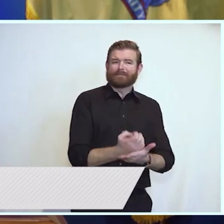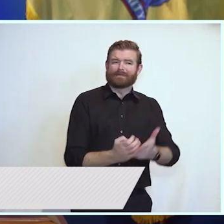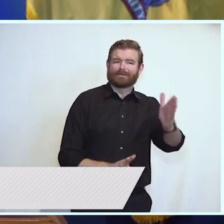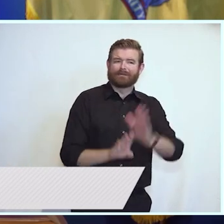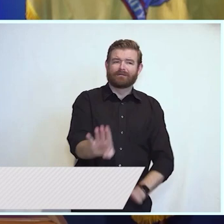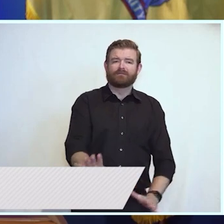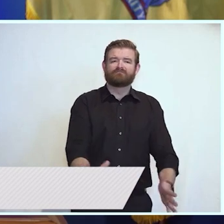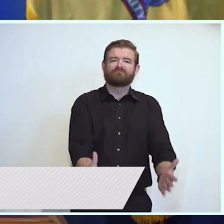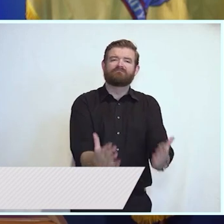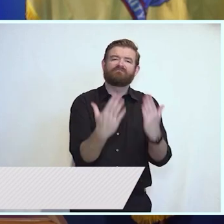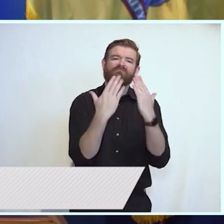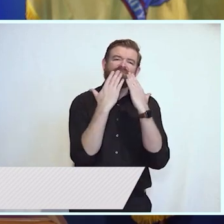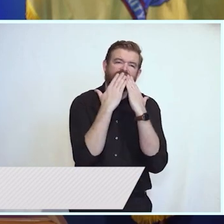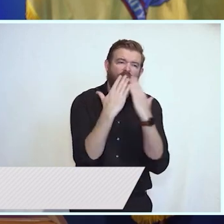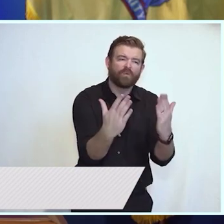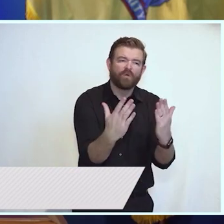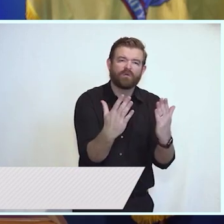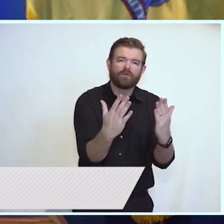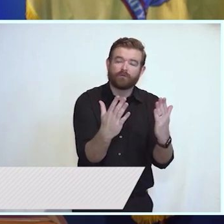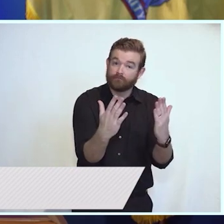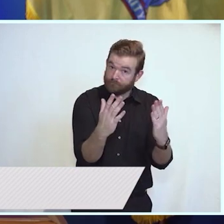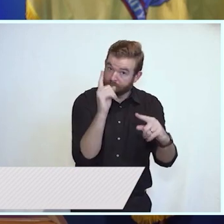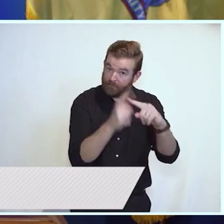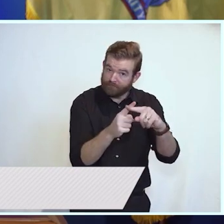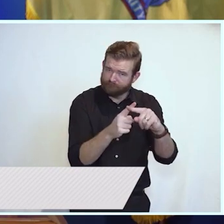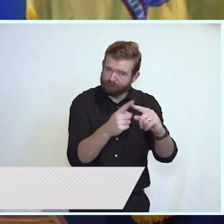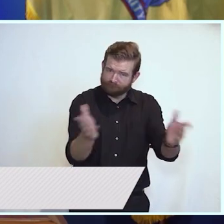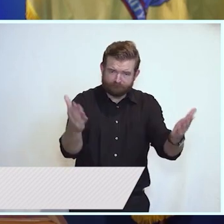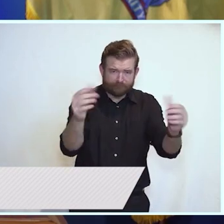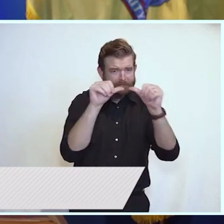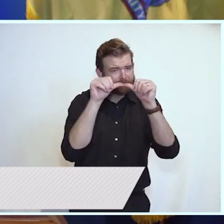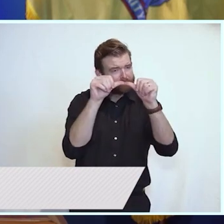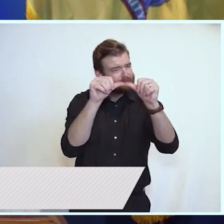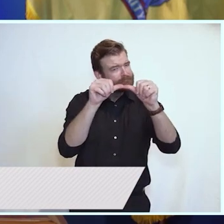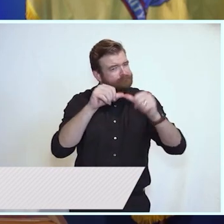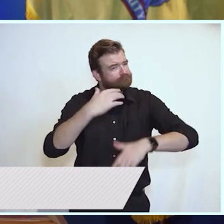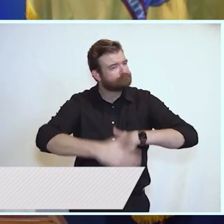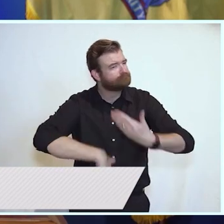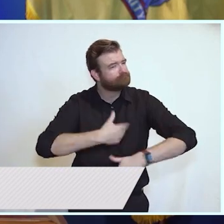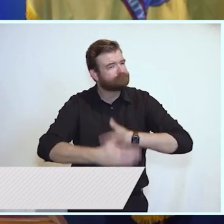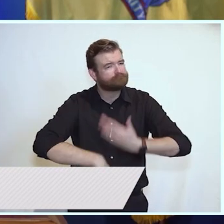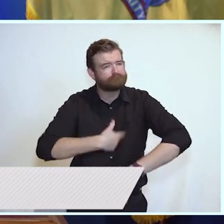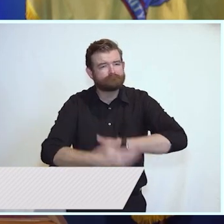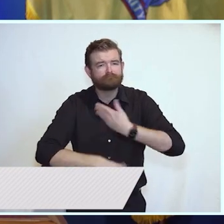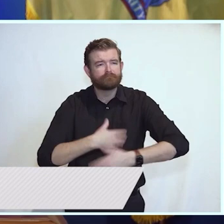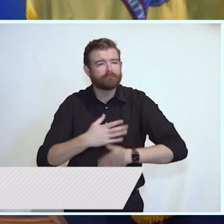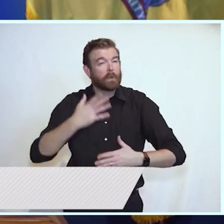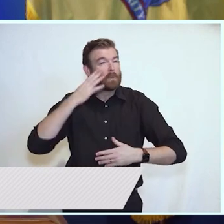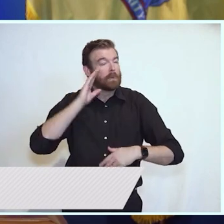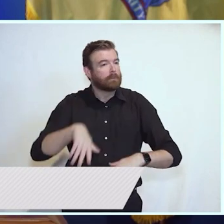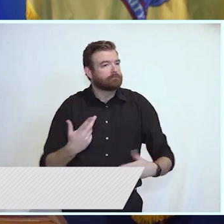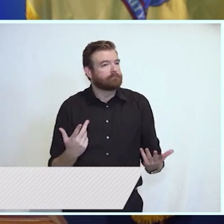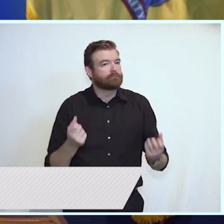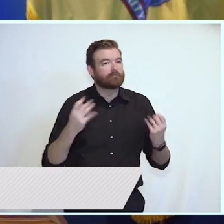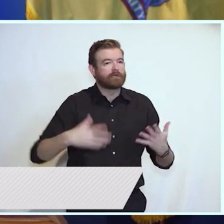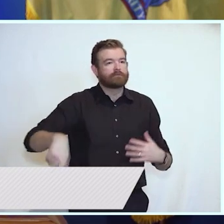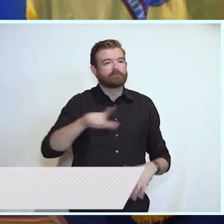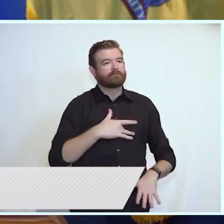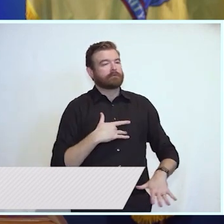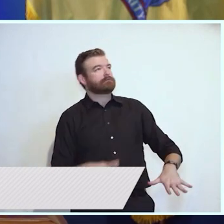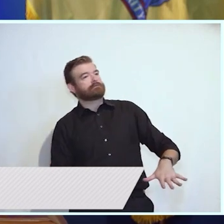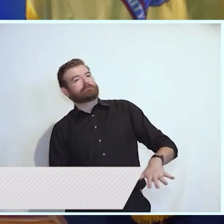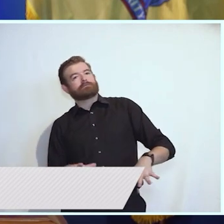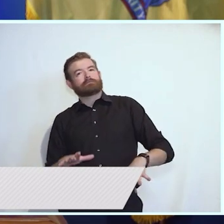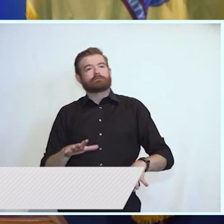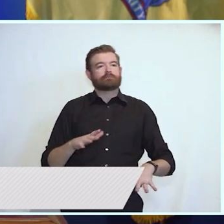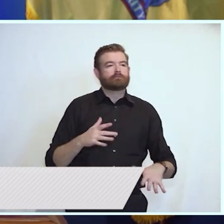I say thank you. But I also say let's keep it up. But we also know there are many who do not yet feel